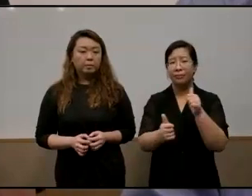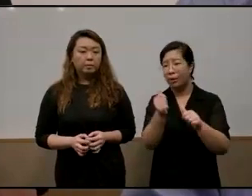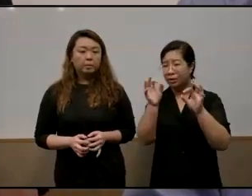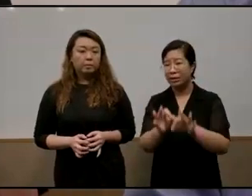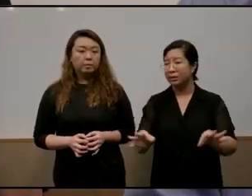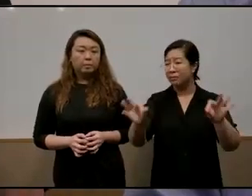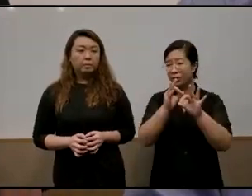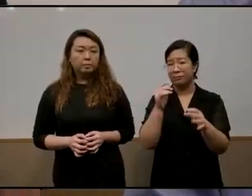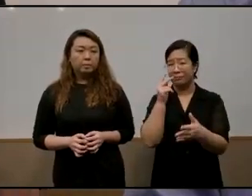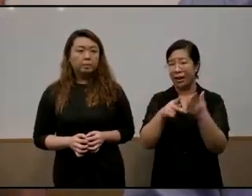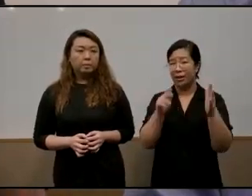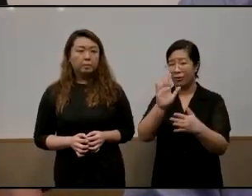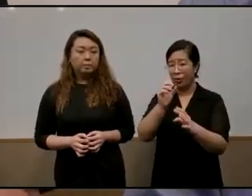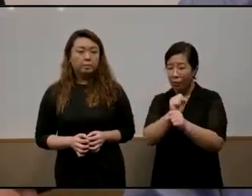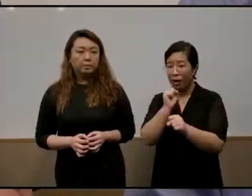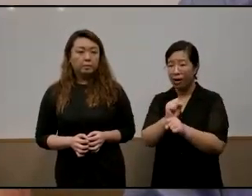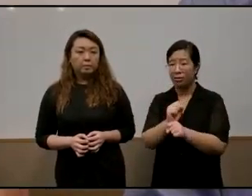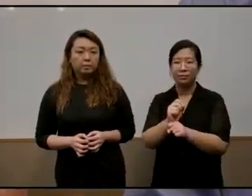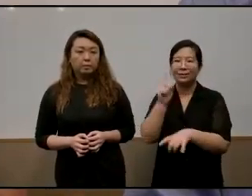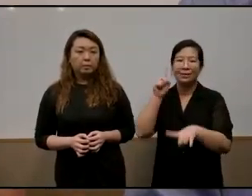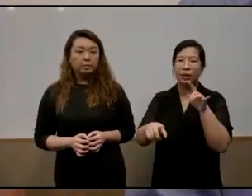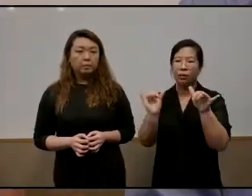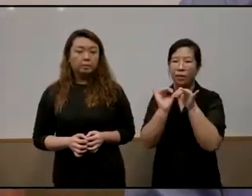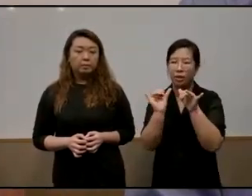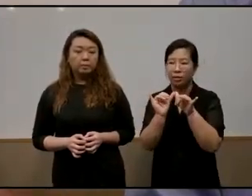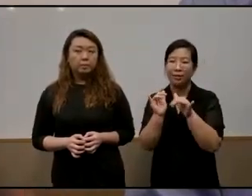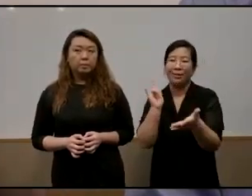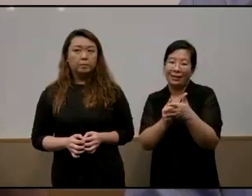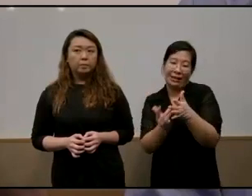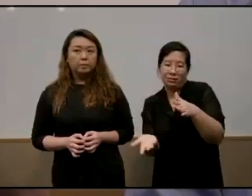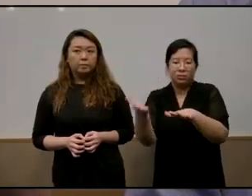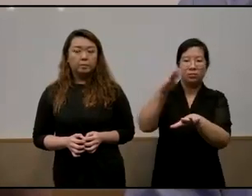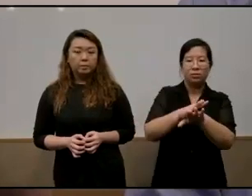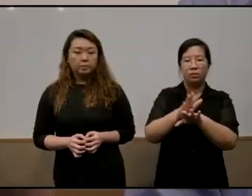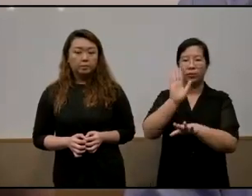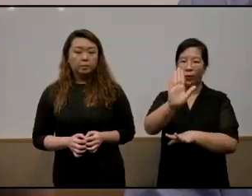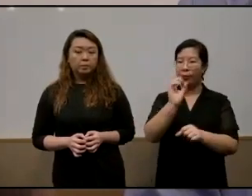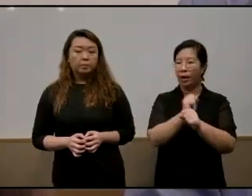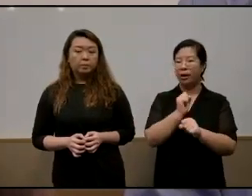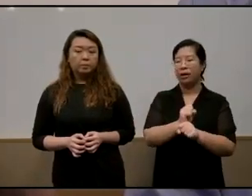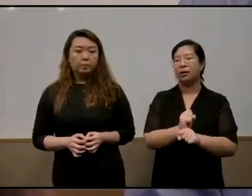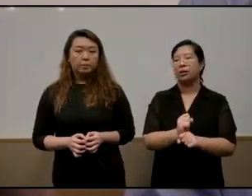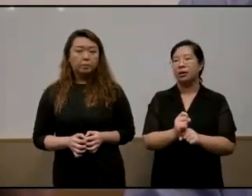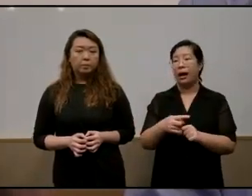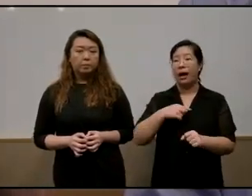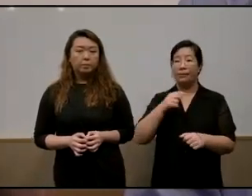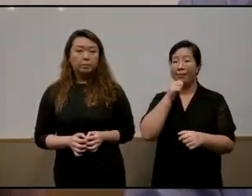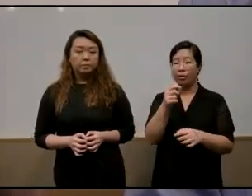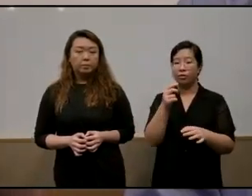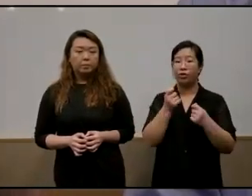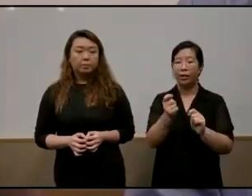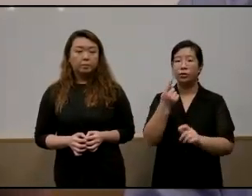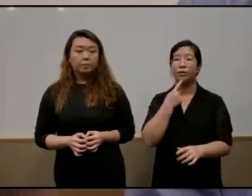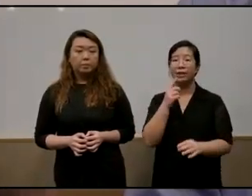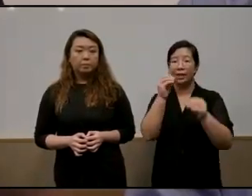can let the process overtake the mission and i don't i don't i'm not trying to say that the